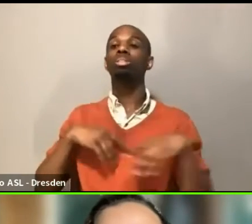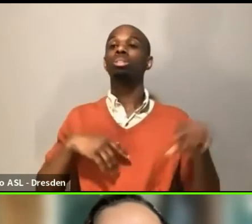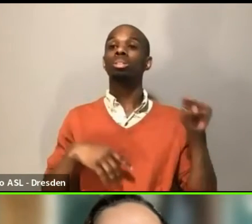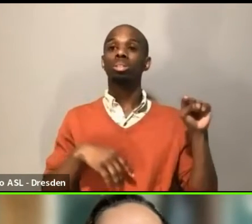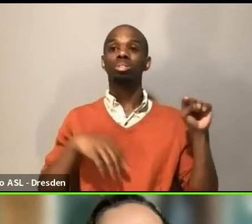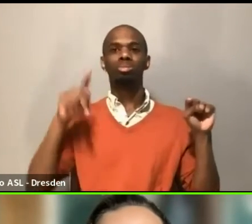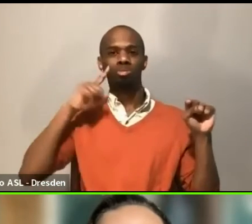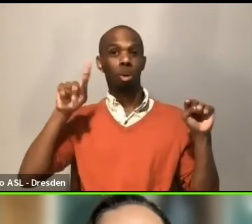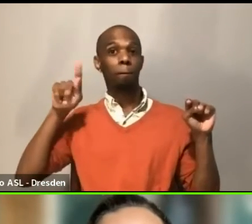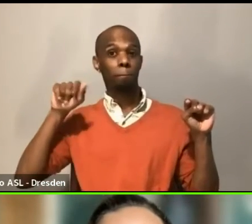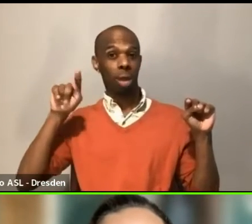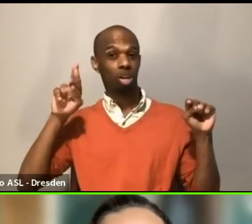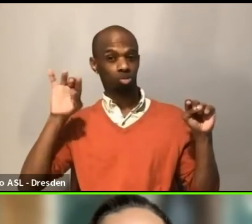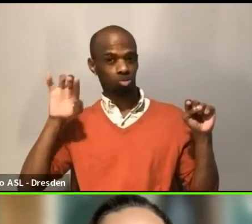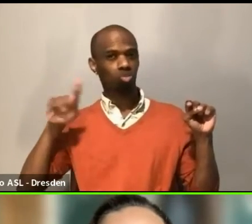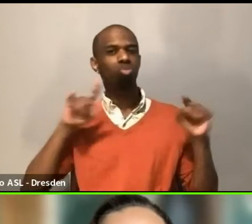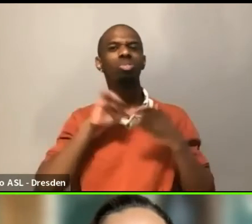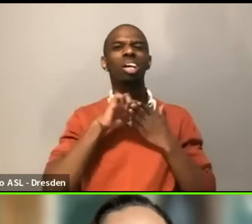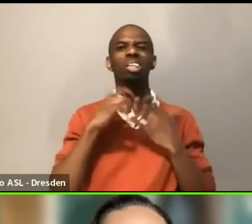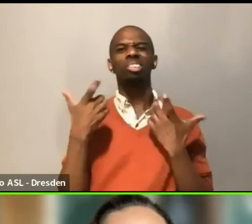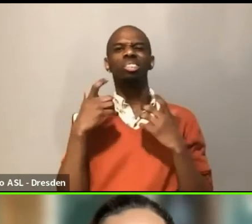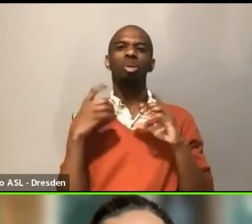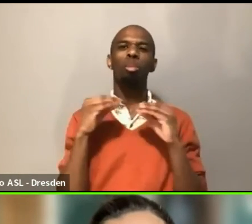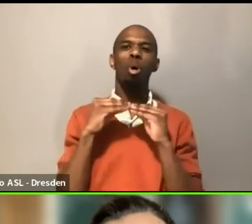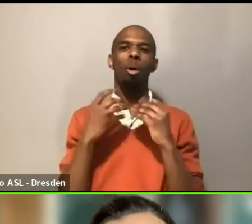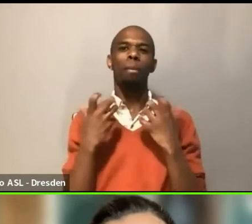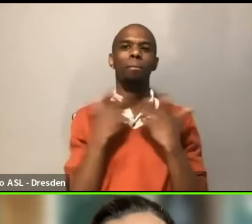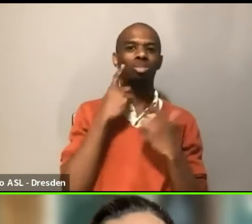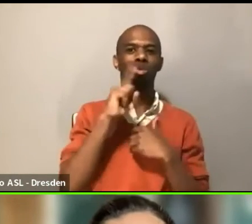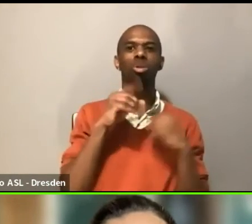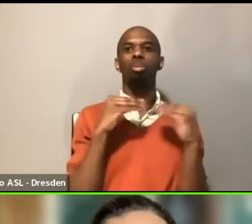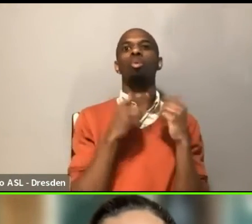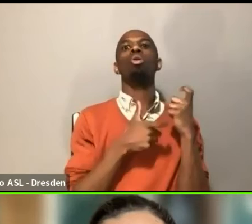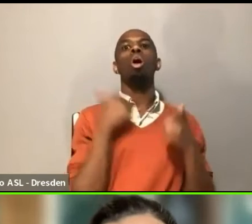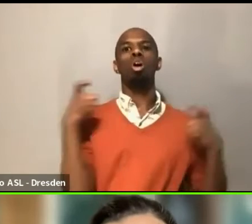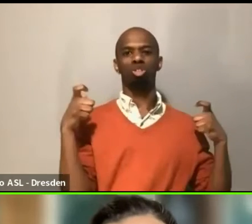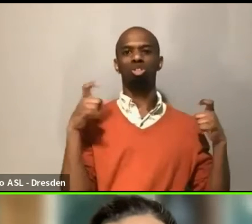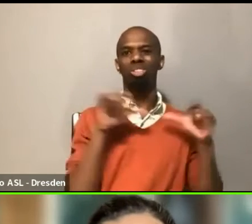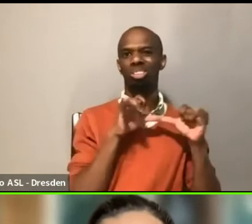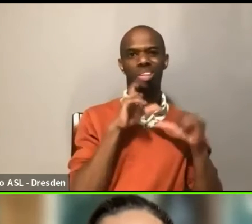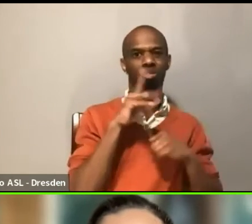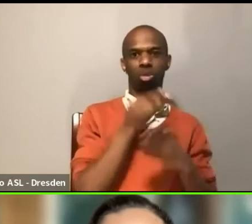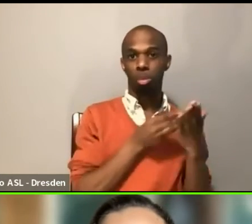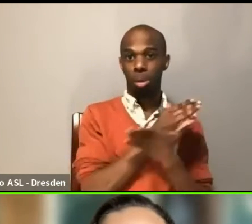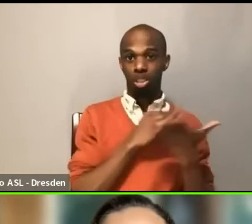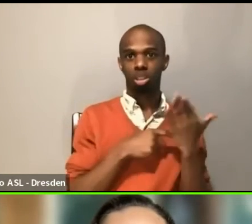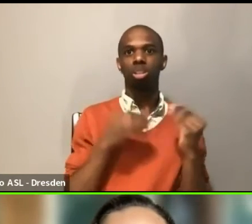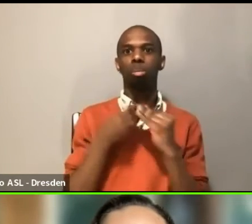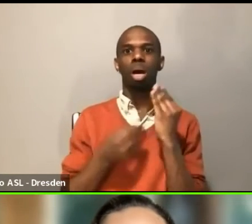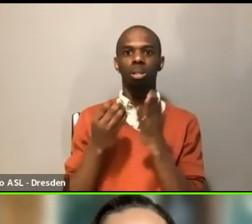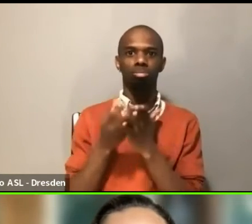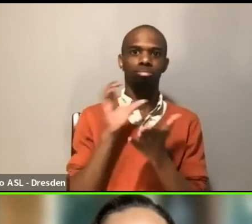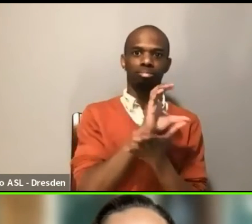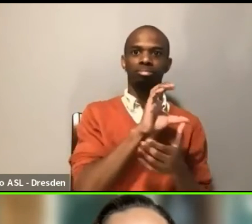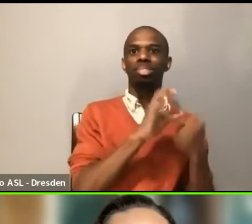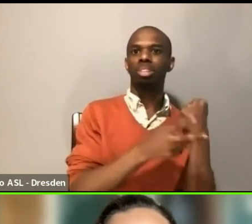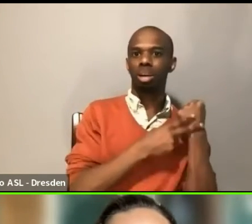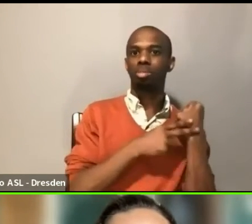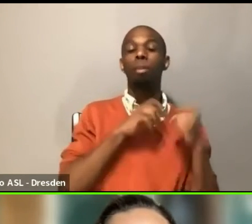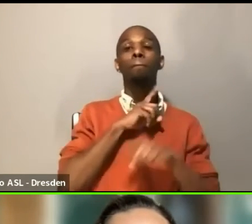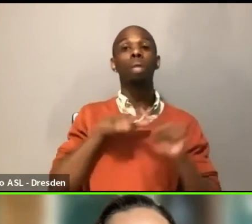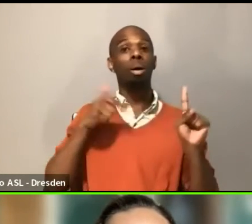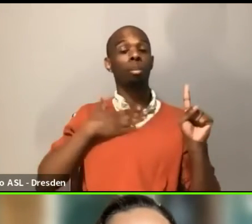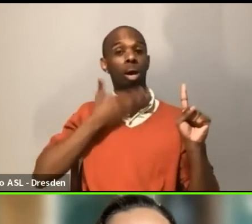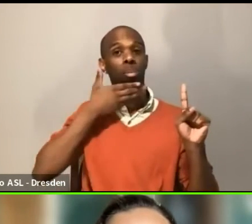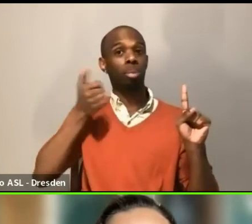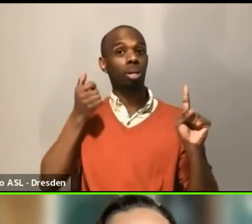So I think that the answer is that you do what you can for all of this, right? I agree with you that in the